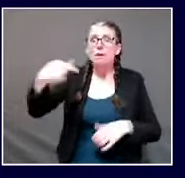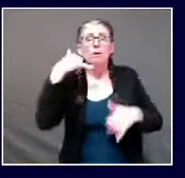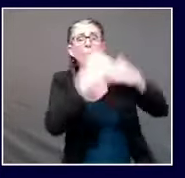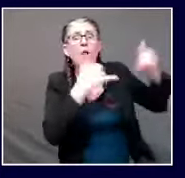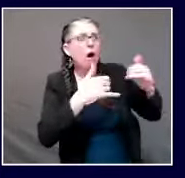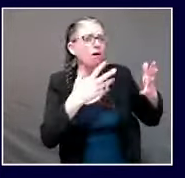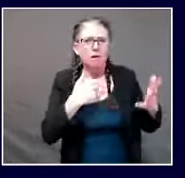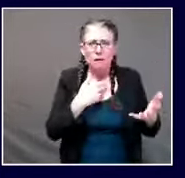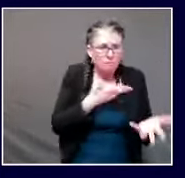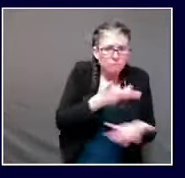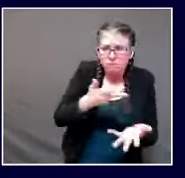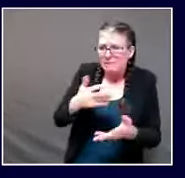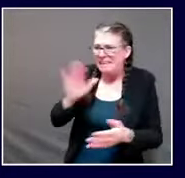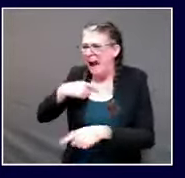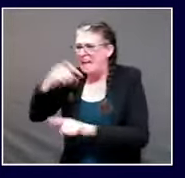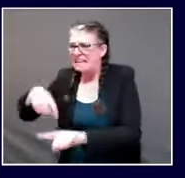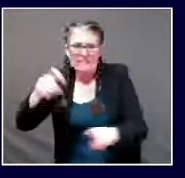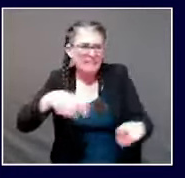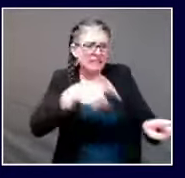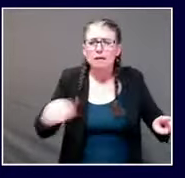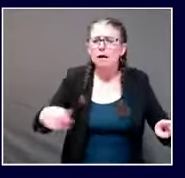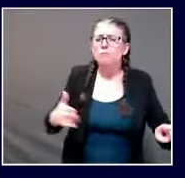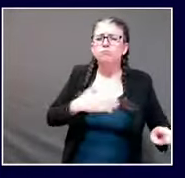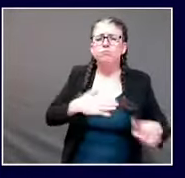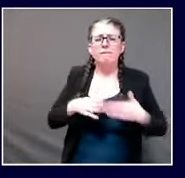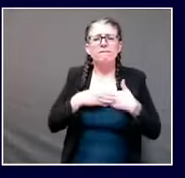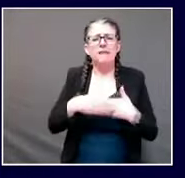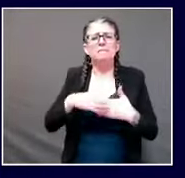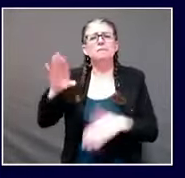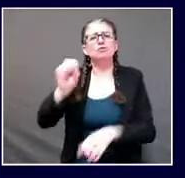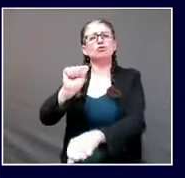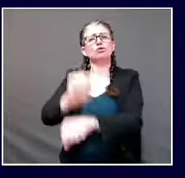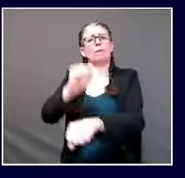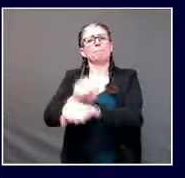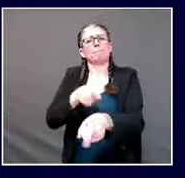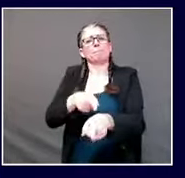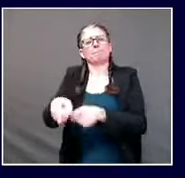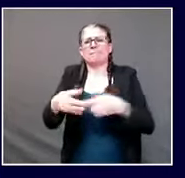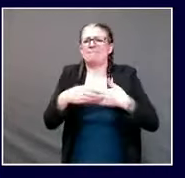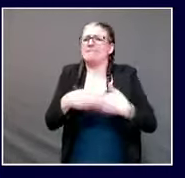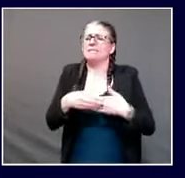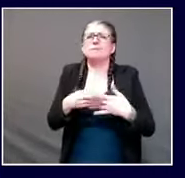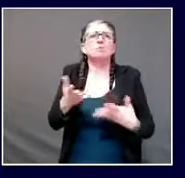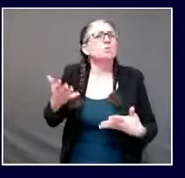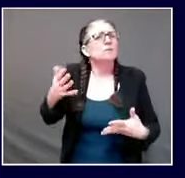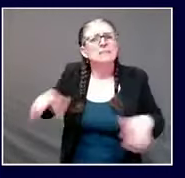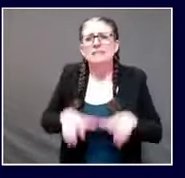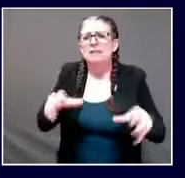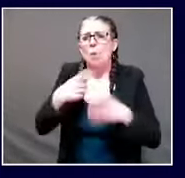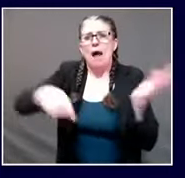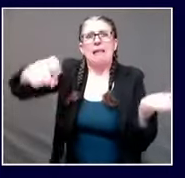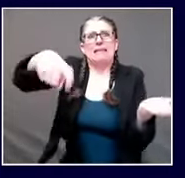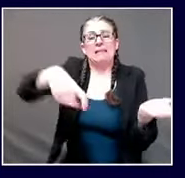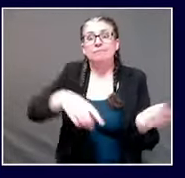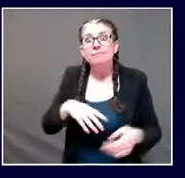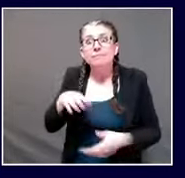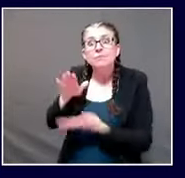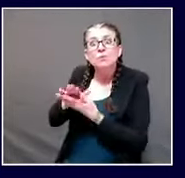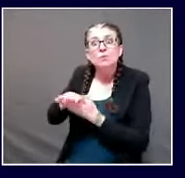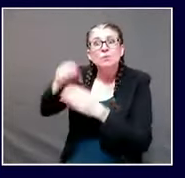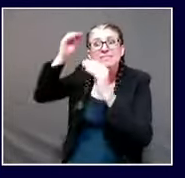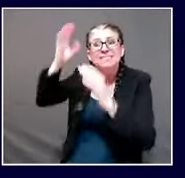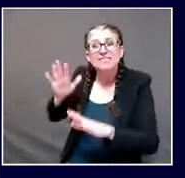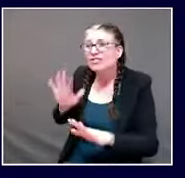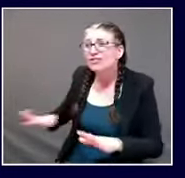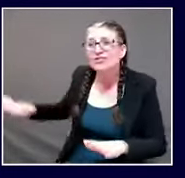for the more than 20,000 school teachers and staff who've adapted in hundreds of ways to make sure that truly no